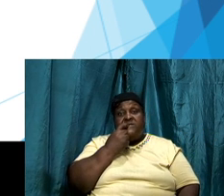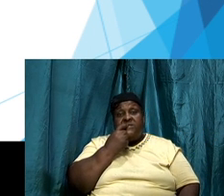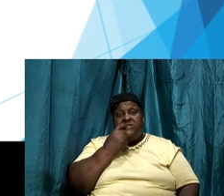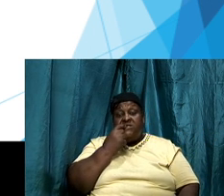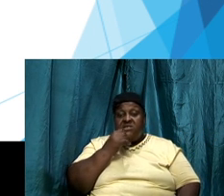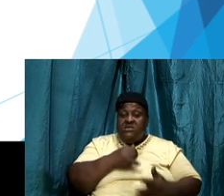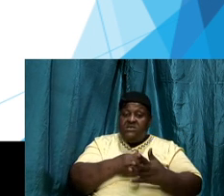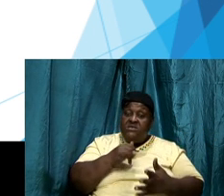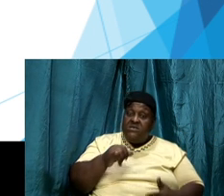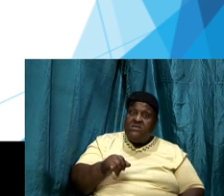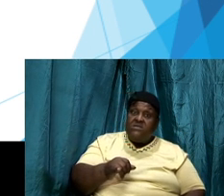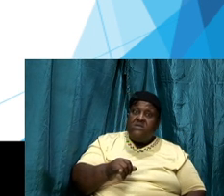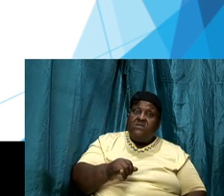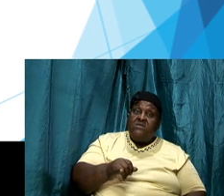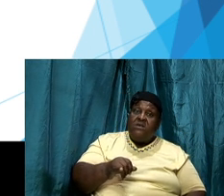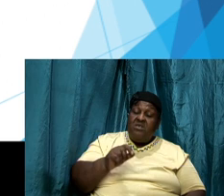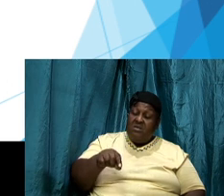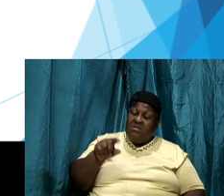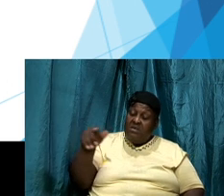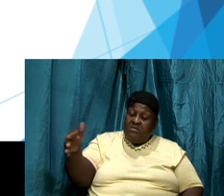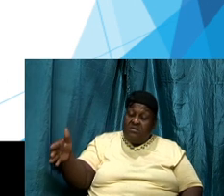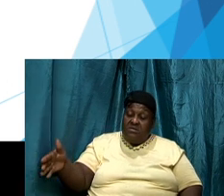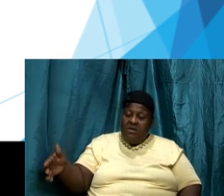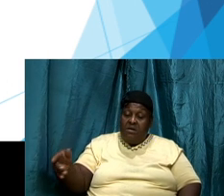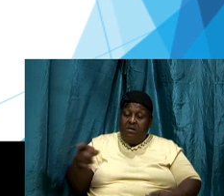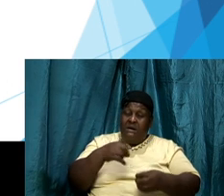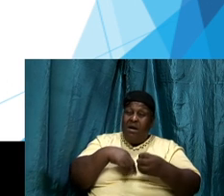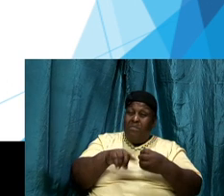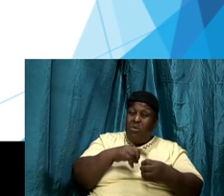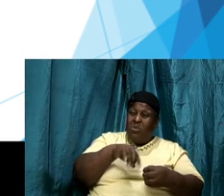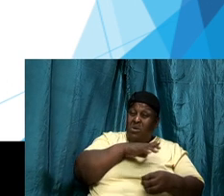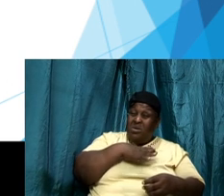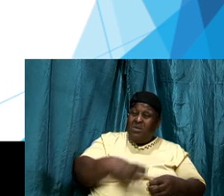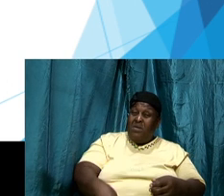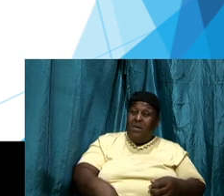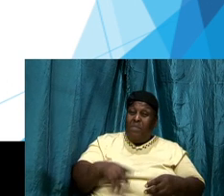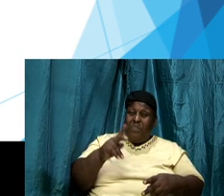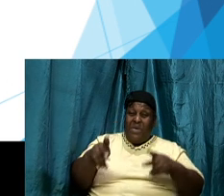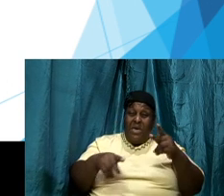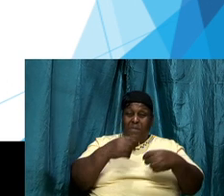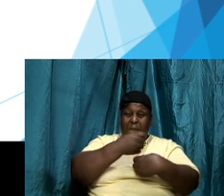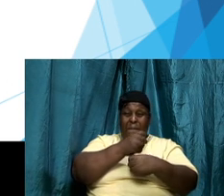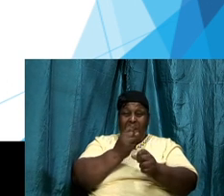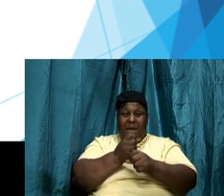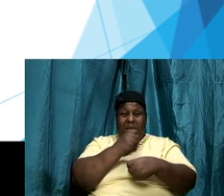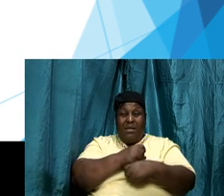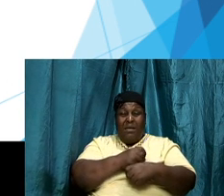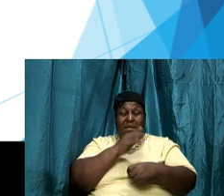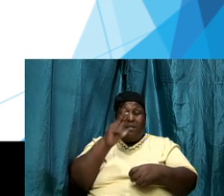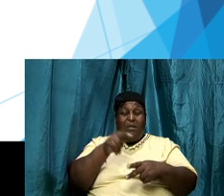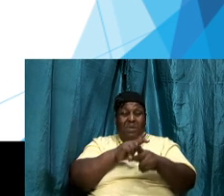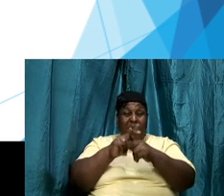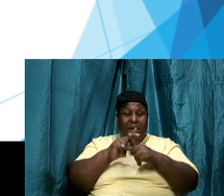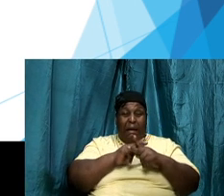thing about Christianity that people have made it to become this kind of